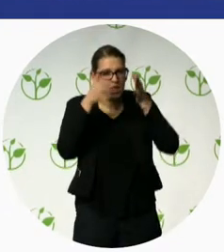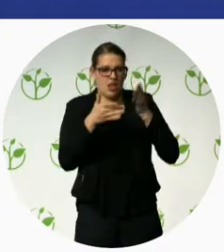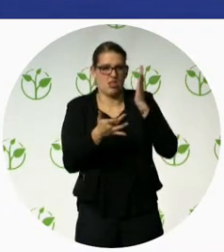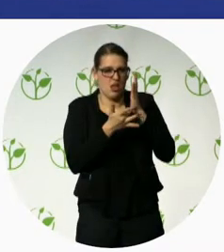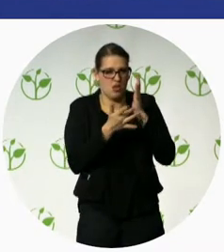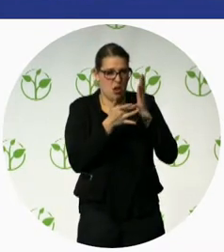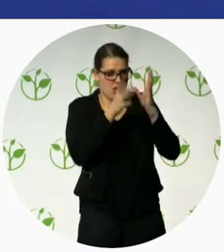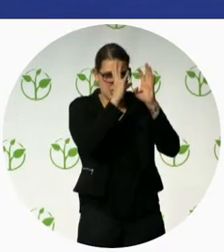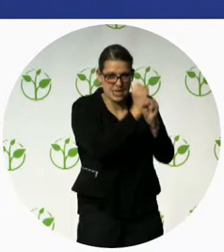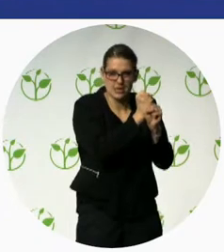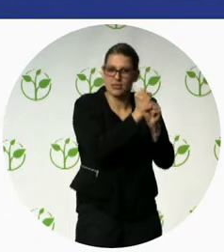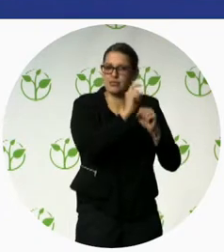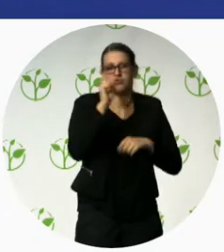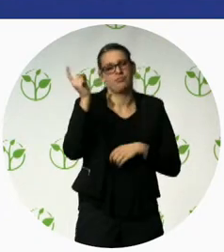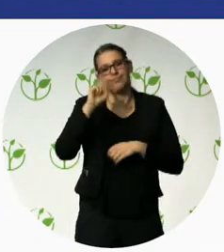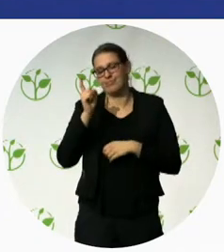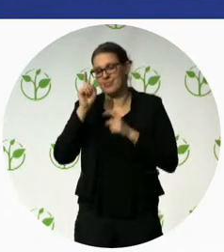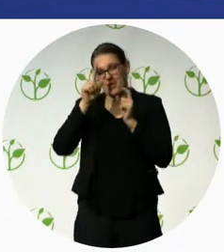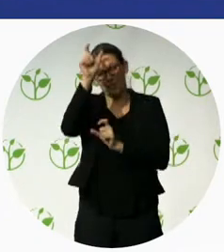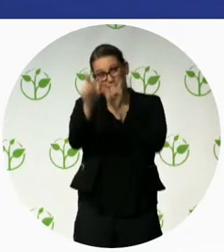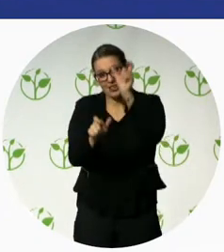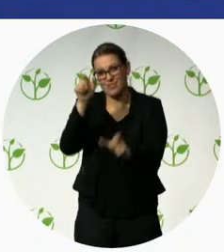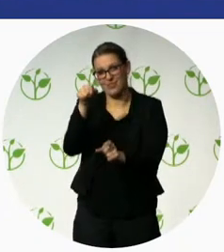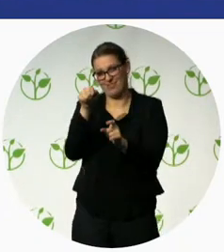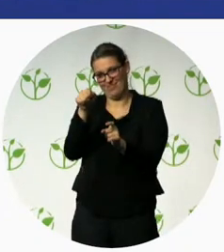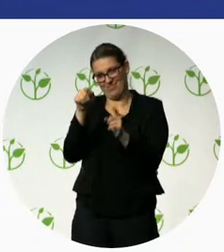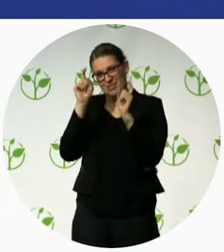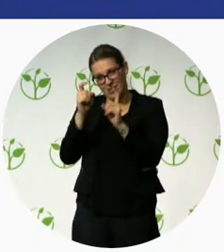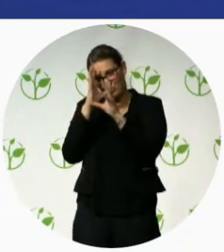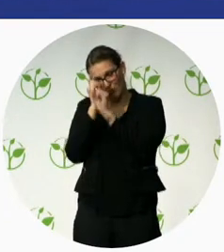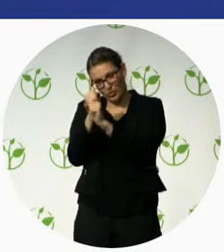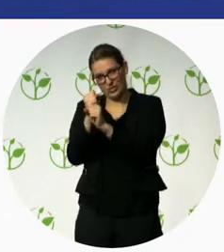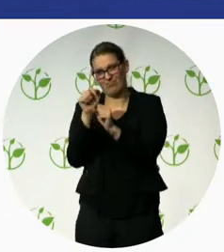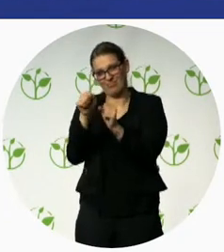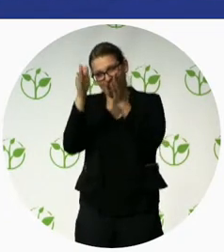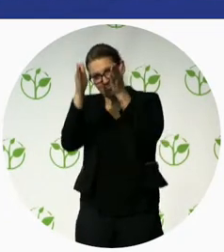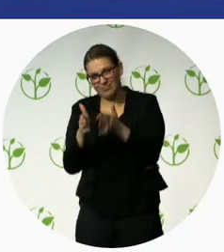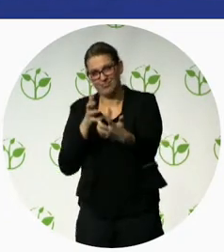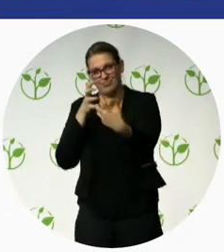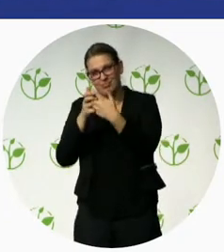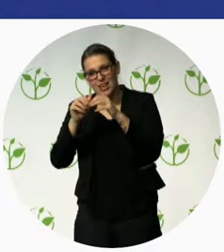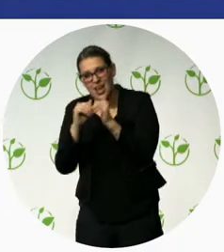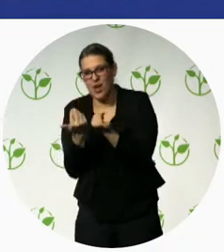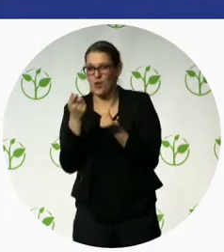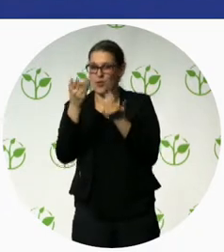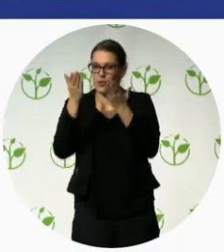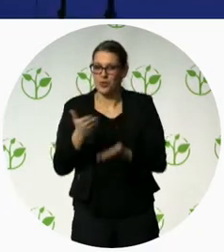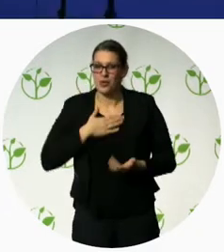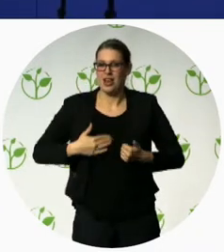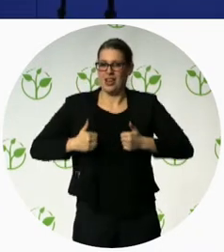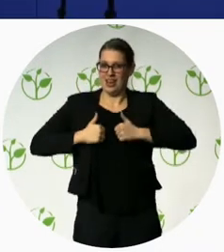the magic lies in the resilience and the indomitability of the human spirit and not in the technology thank you